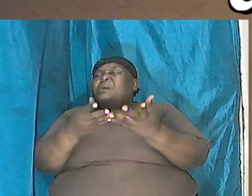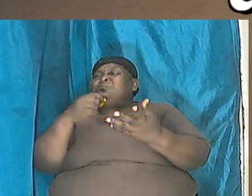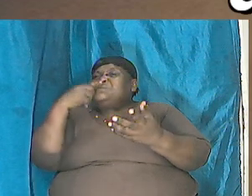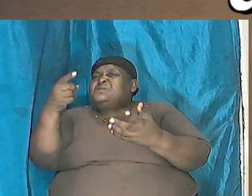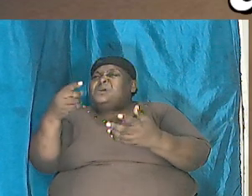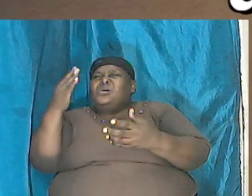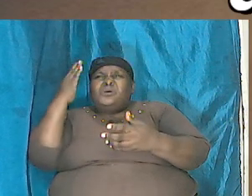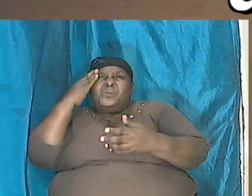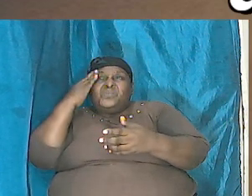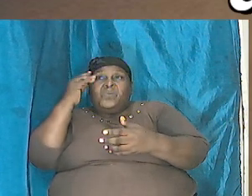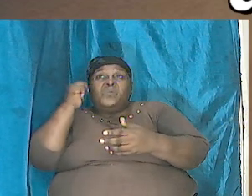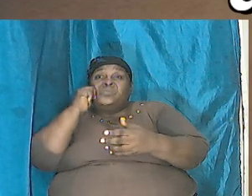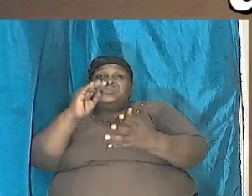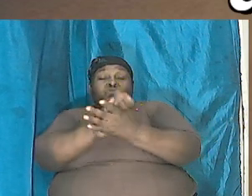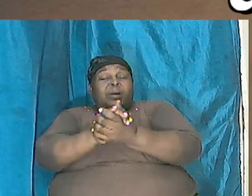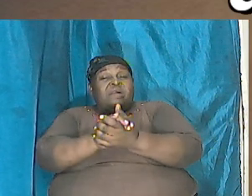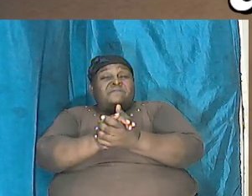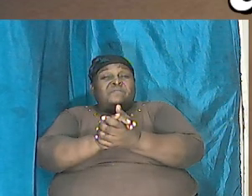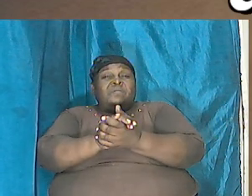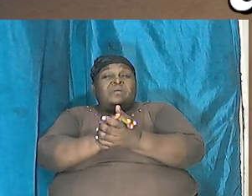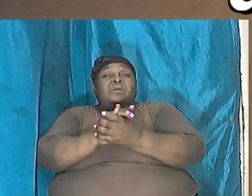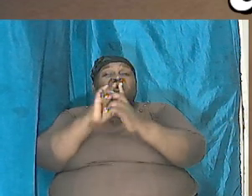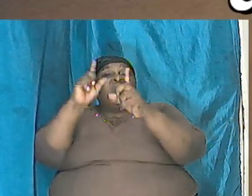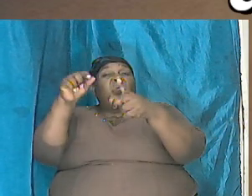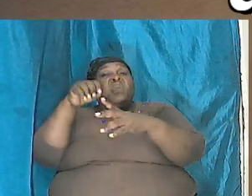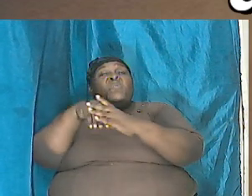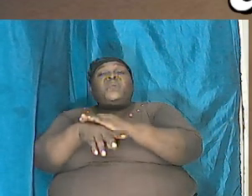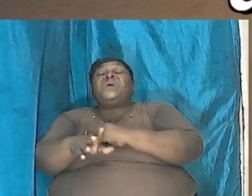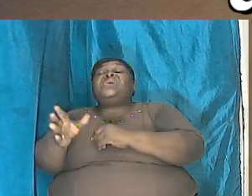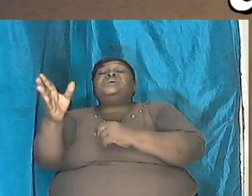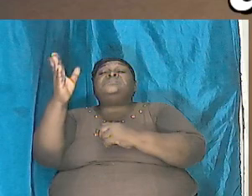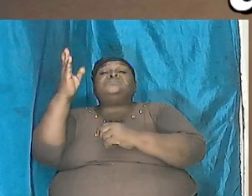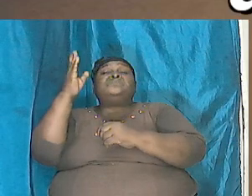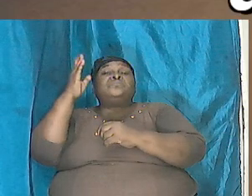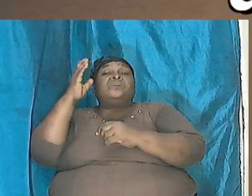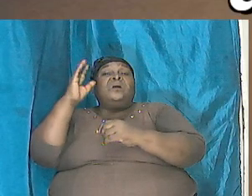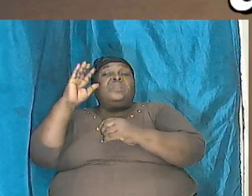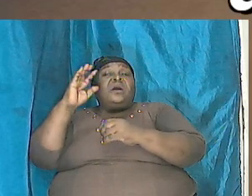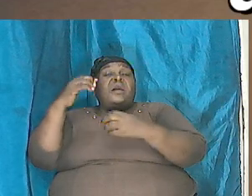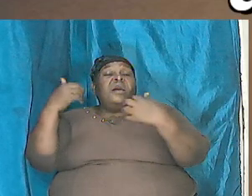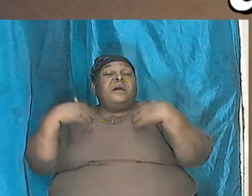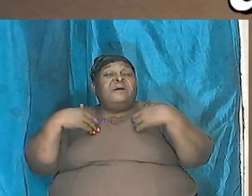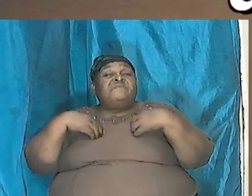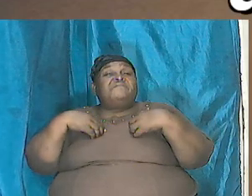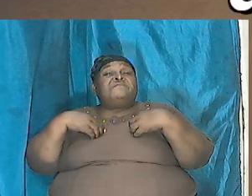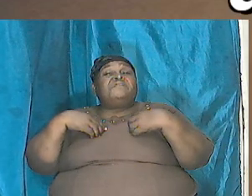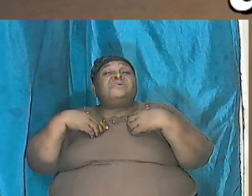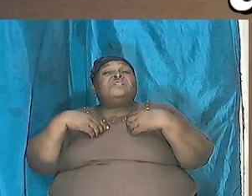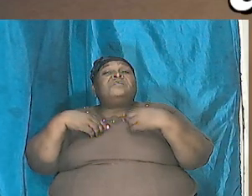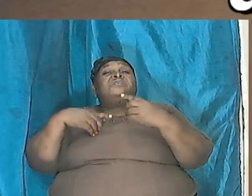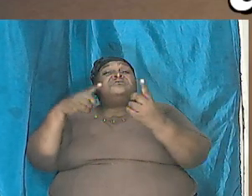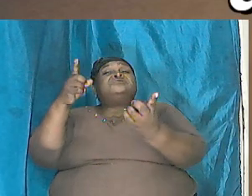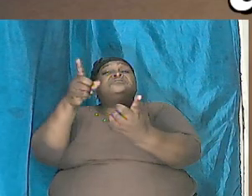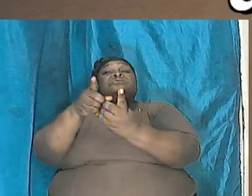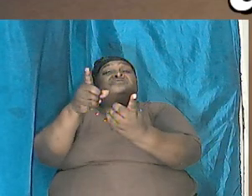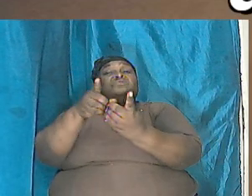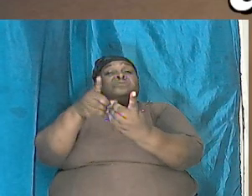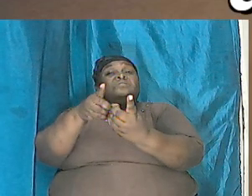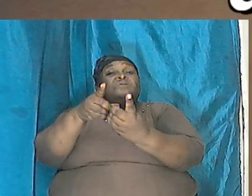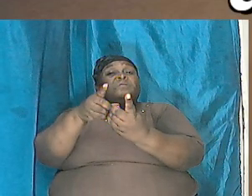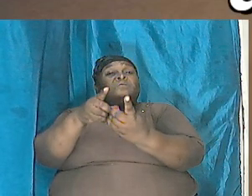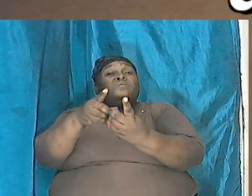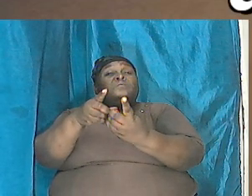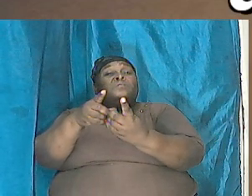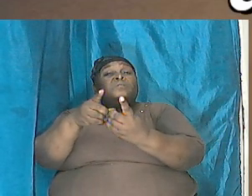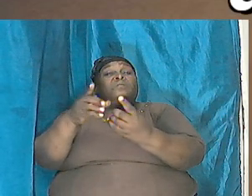wife it simply mean that he went into her and they had sexual activity sexual intercourse but he could have had